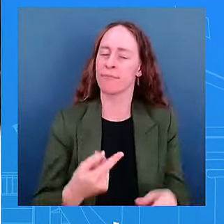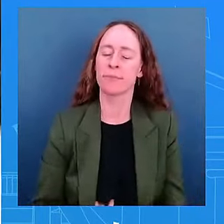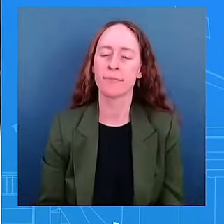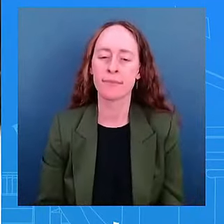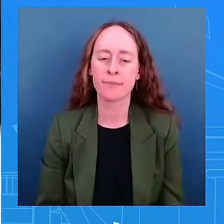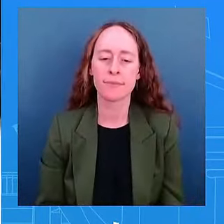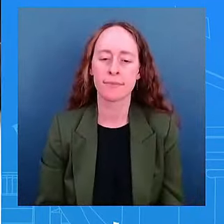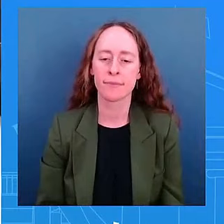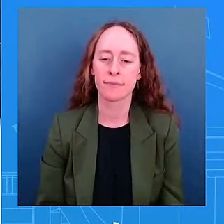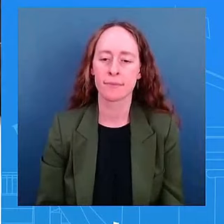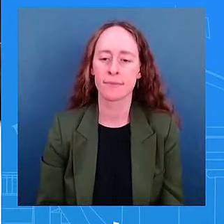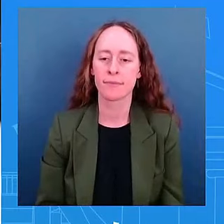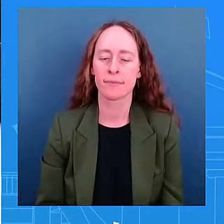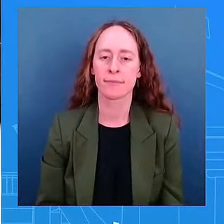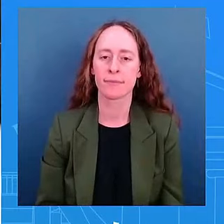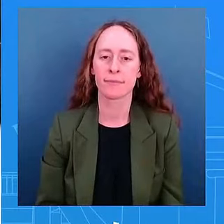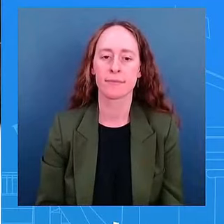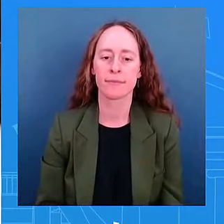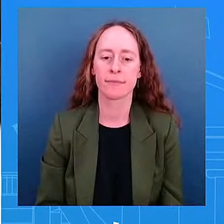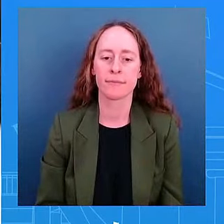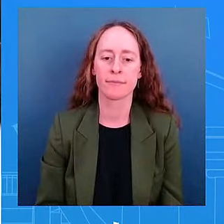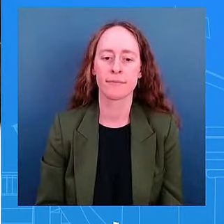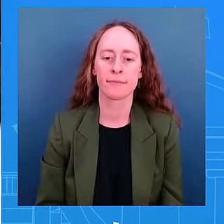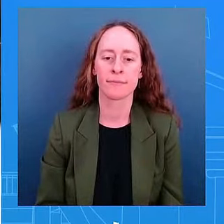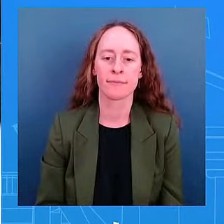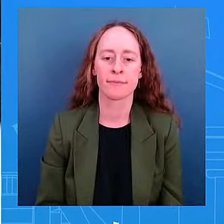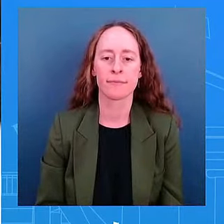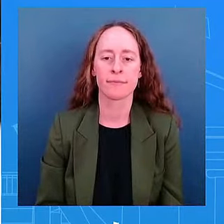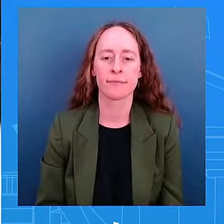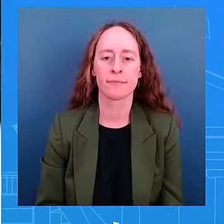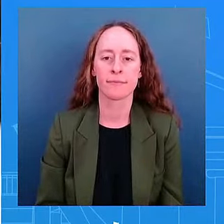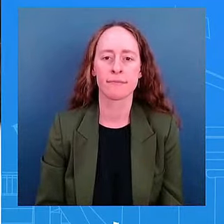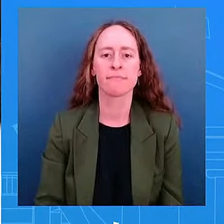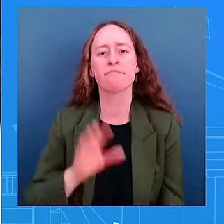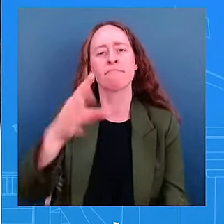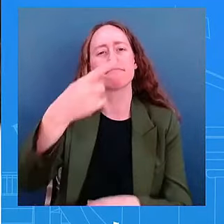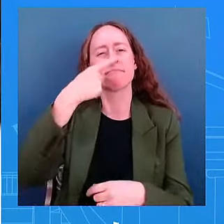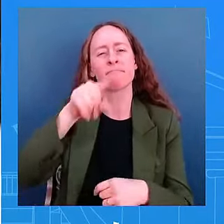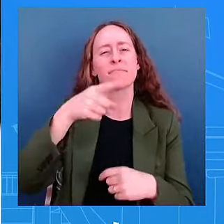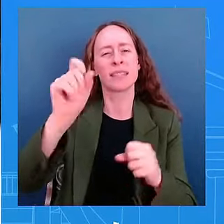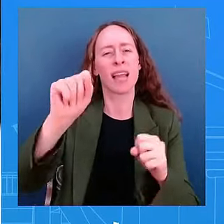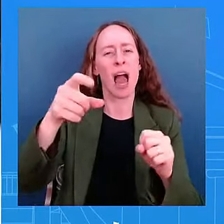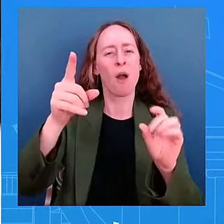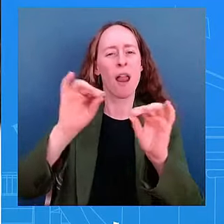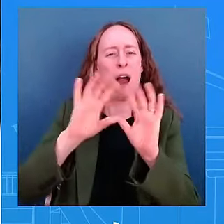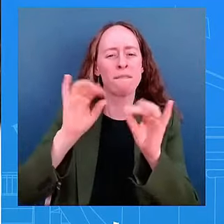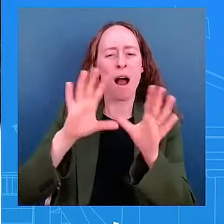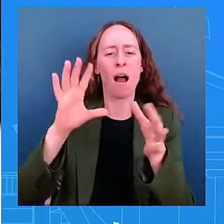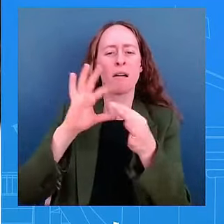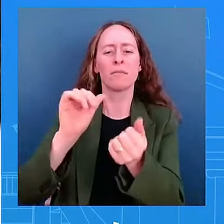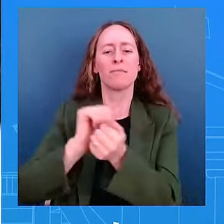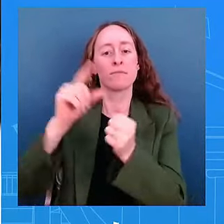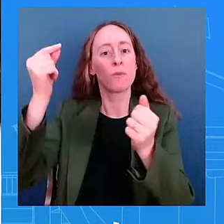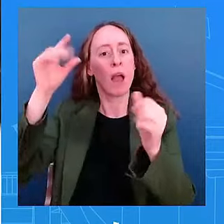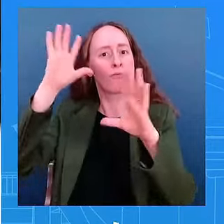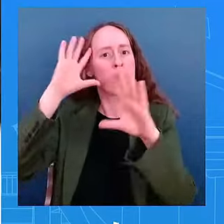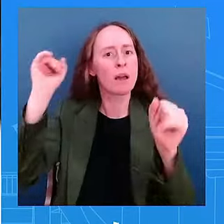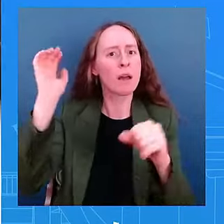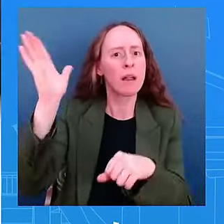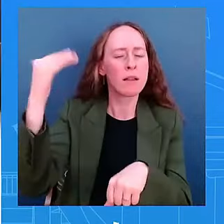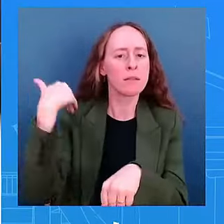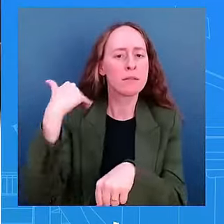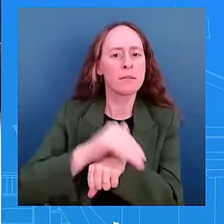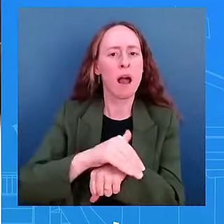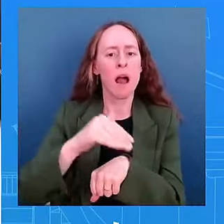bit uh about what the president was talking about last night he was asked um when he'd go campaign for vice president harris and he said well i did